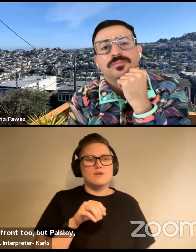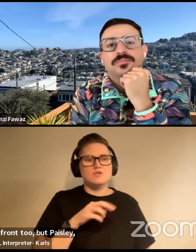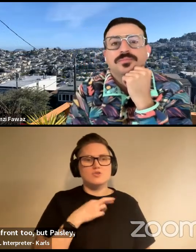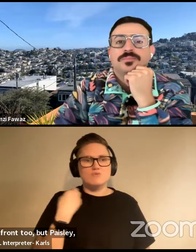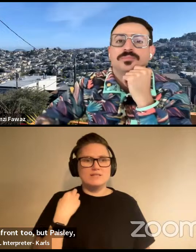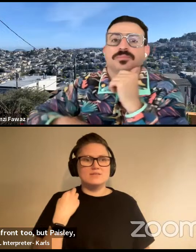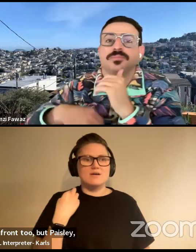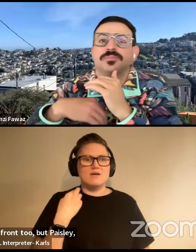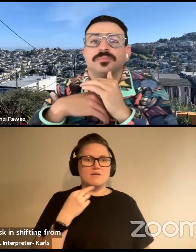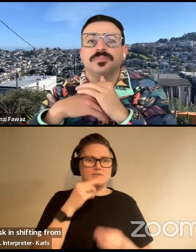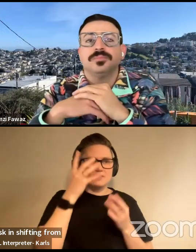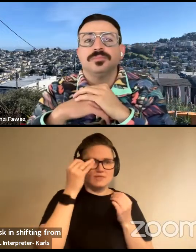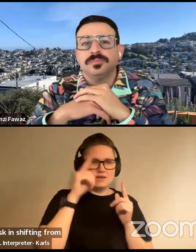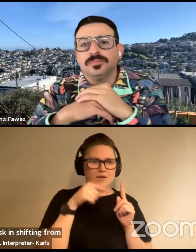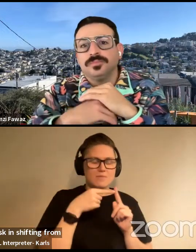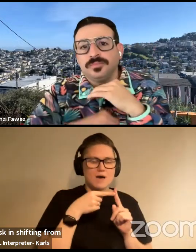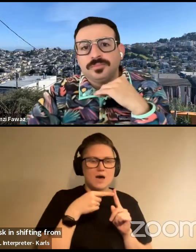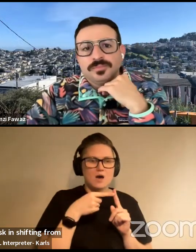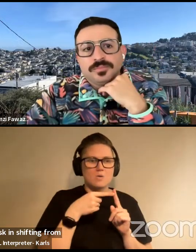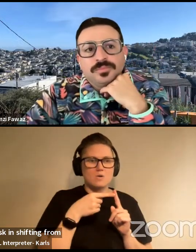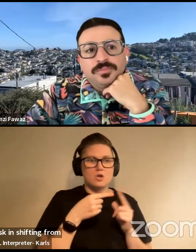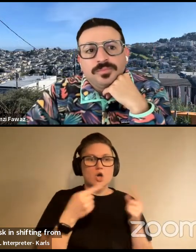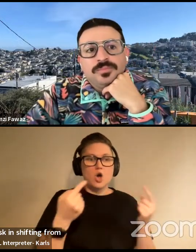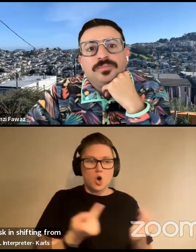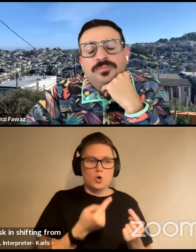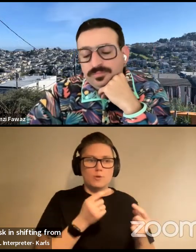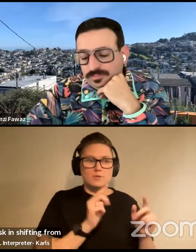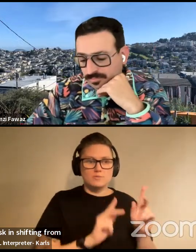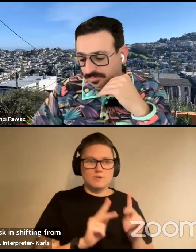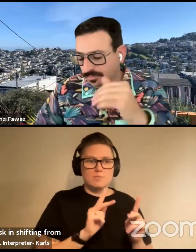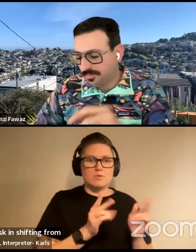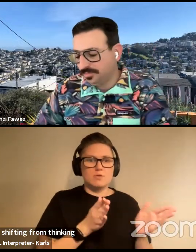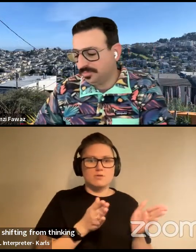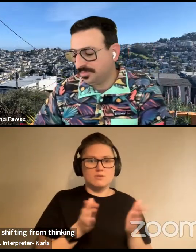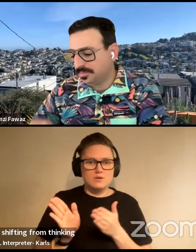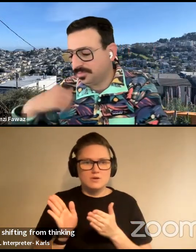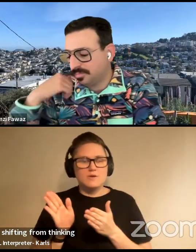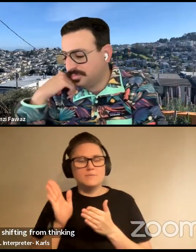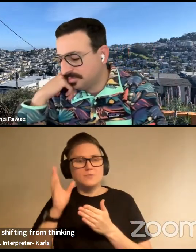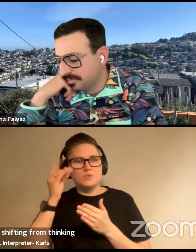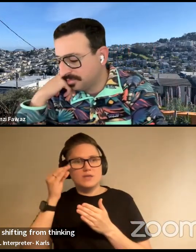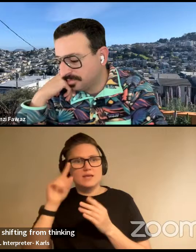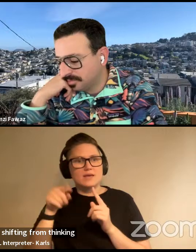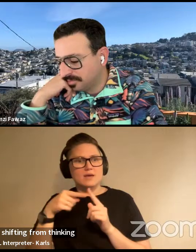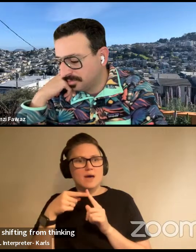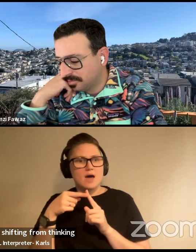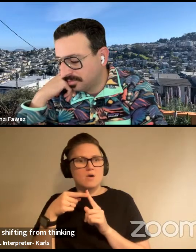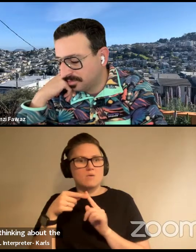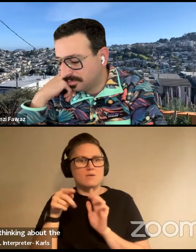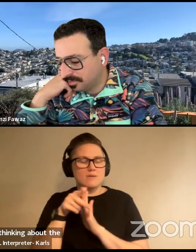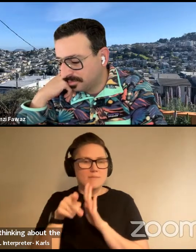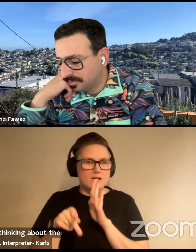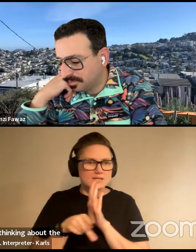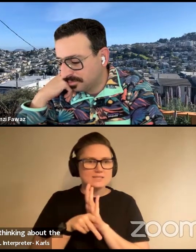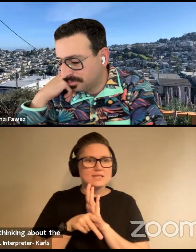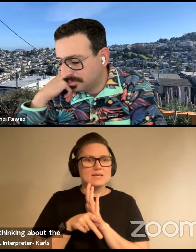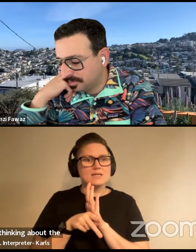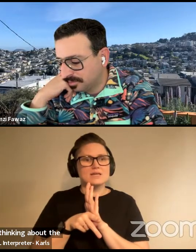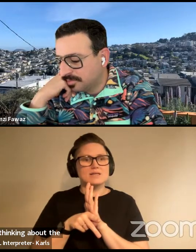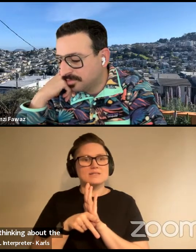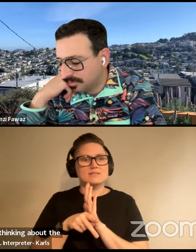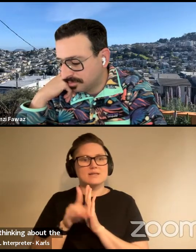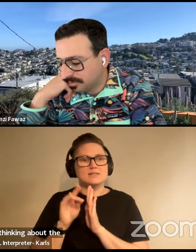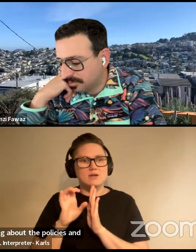from thinking about harmed people to thinking about the policies and documents that